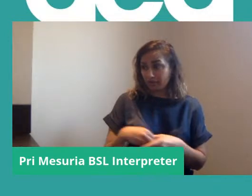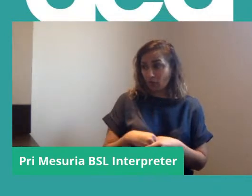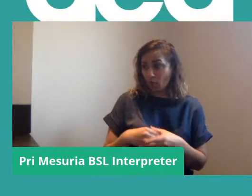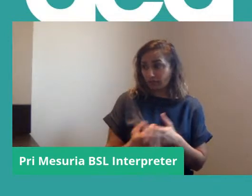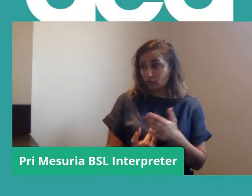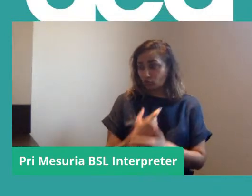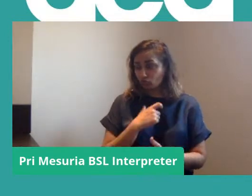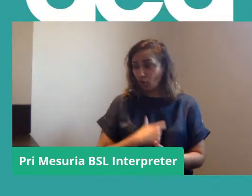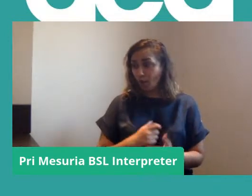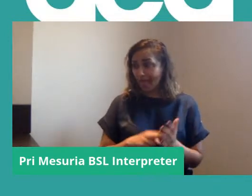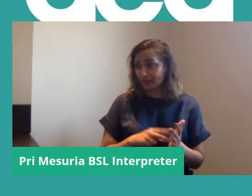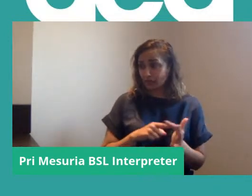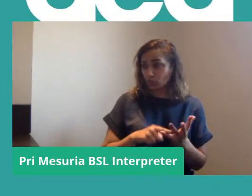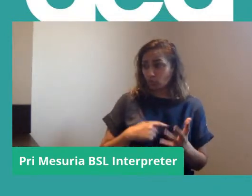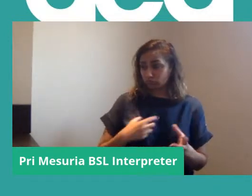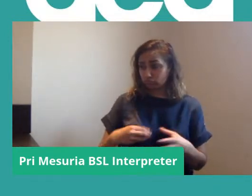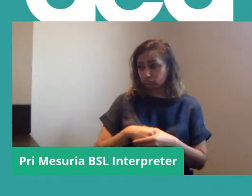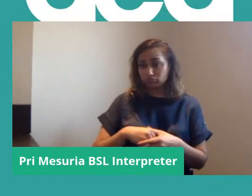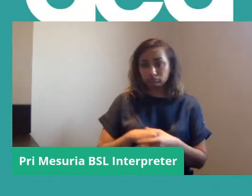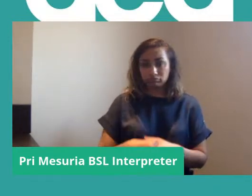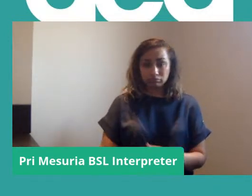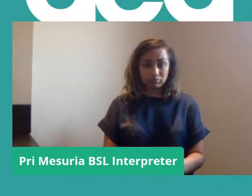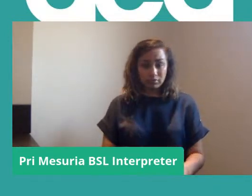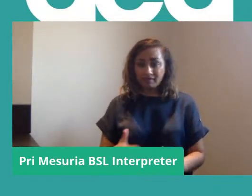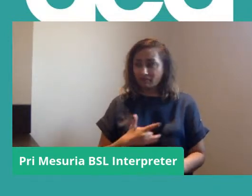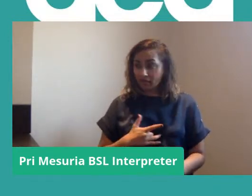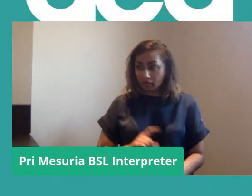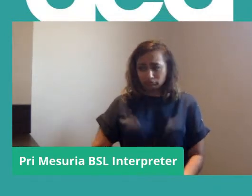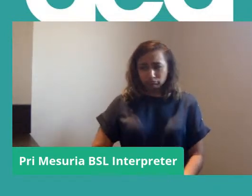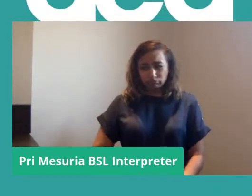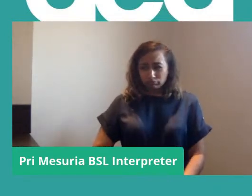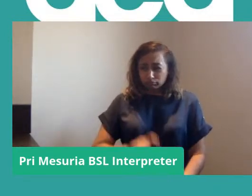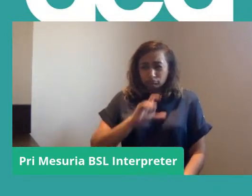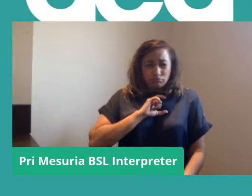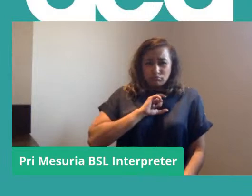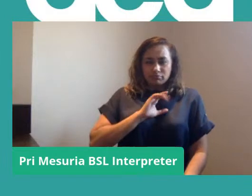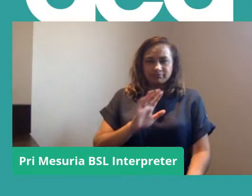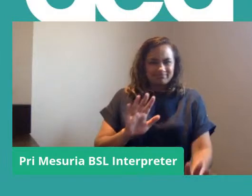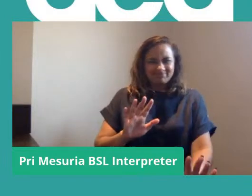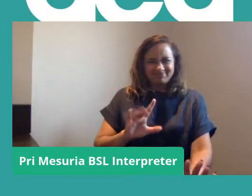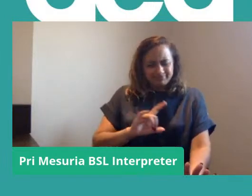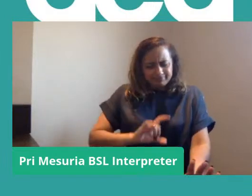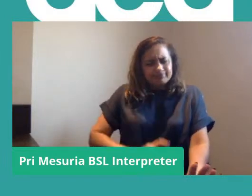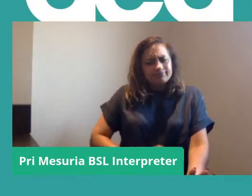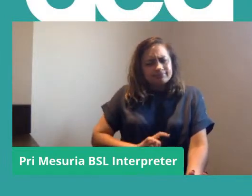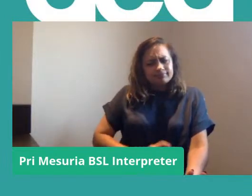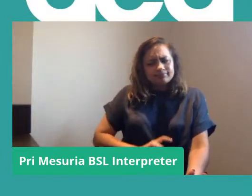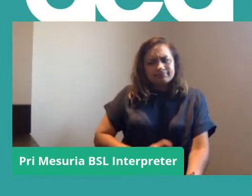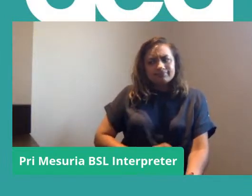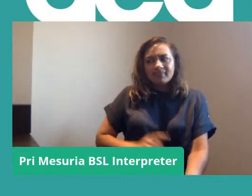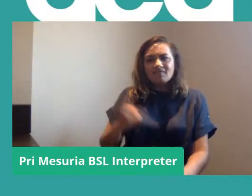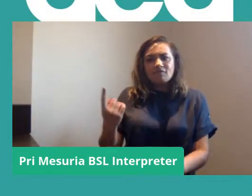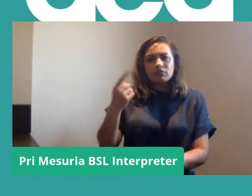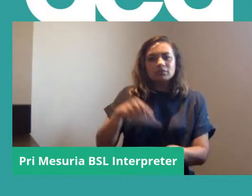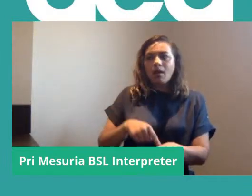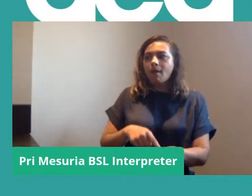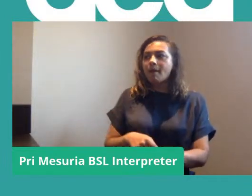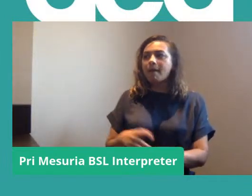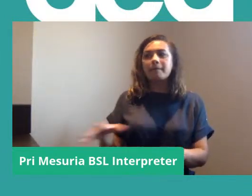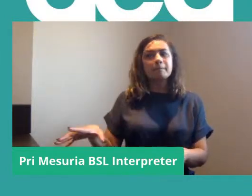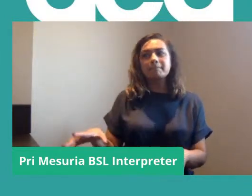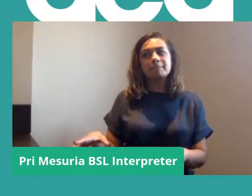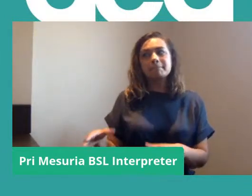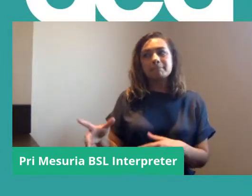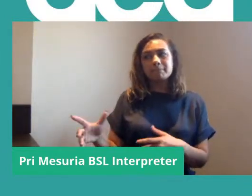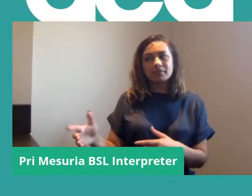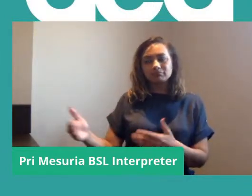role, not feeling particularly confident, and operating in workplaces where, in many cases, there had not been a union